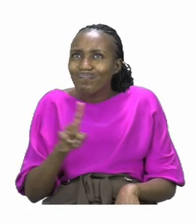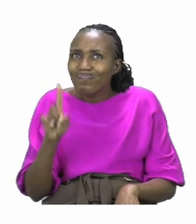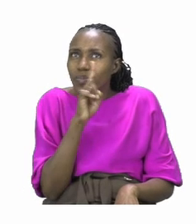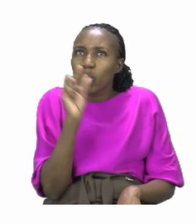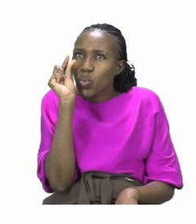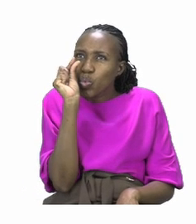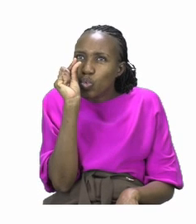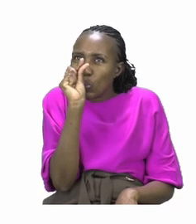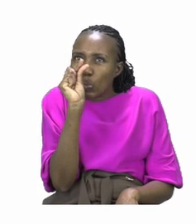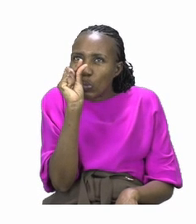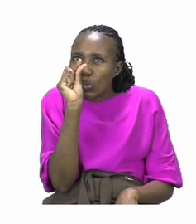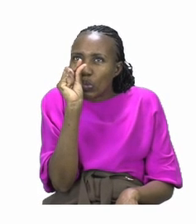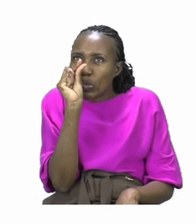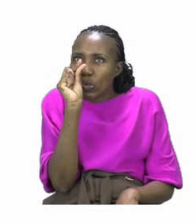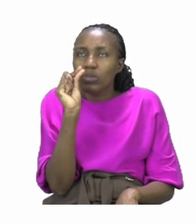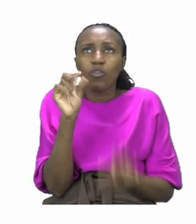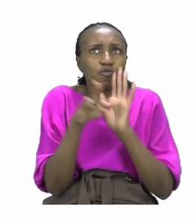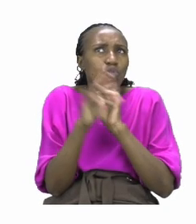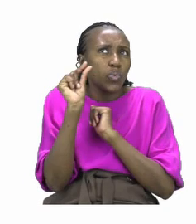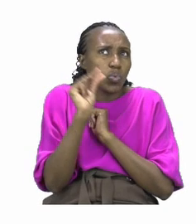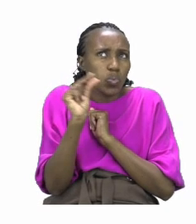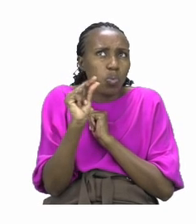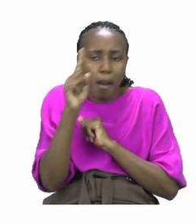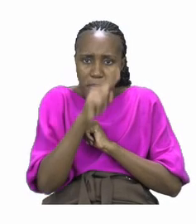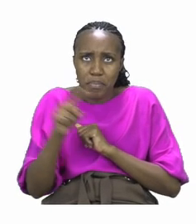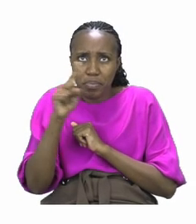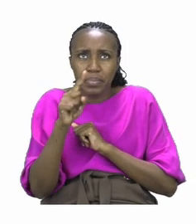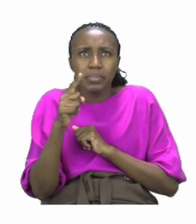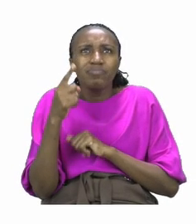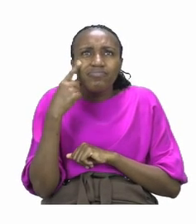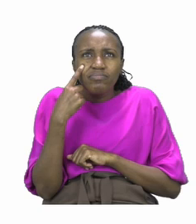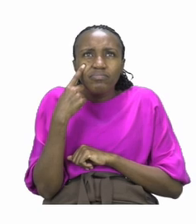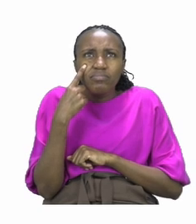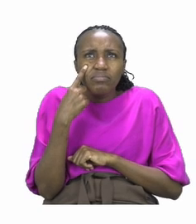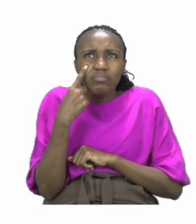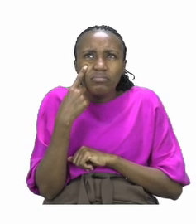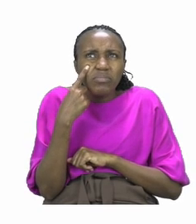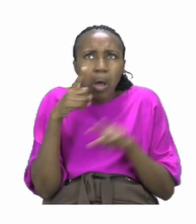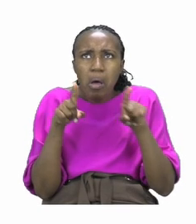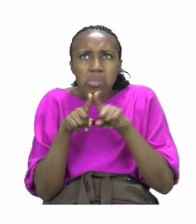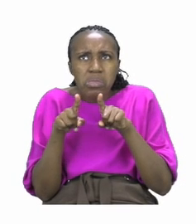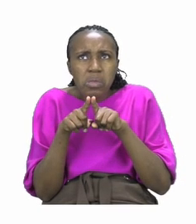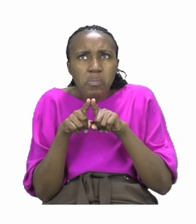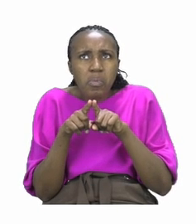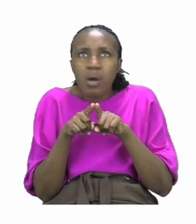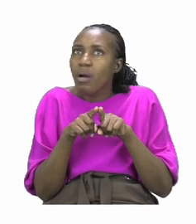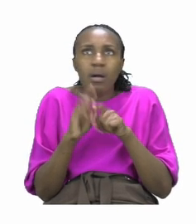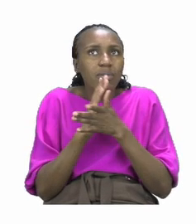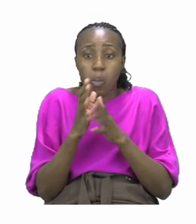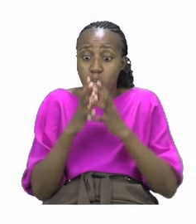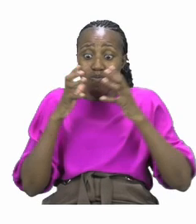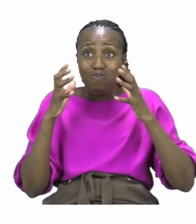fruits. Now as you can see these fruits are not all the same size. Some are very big